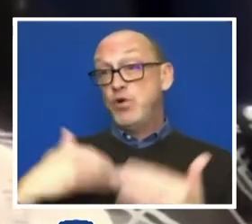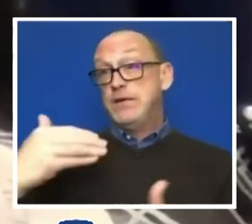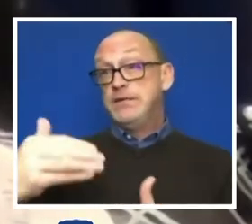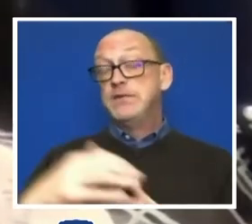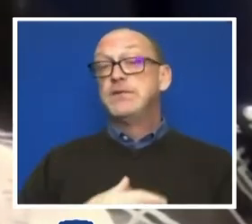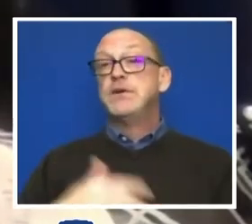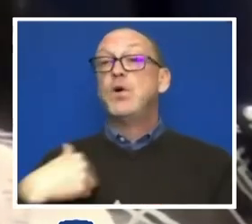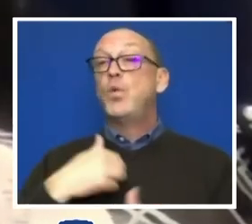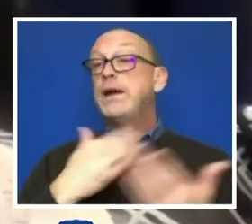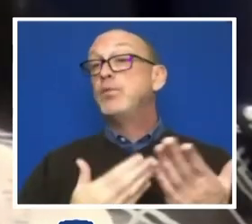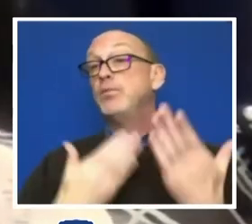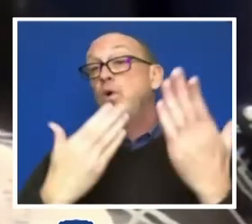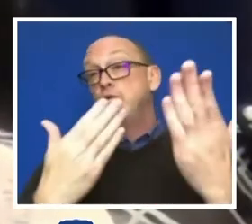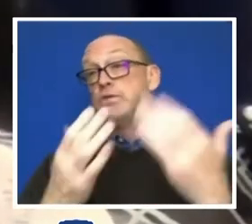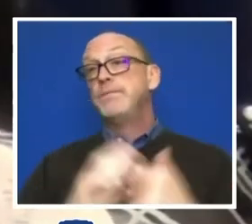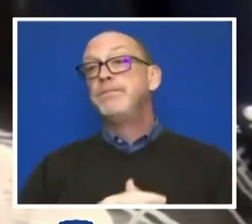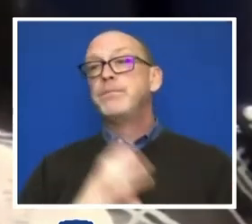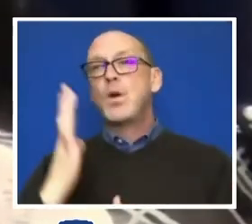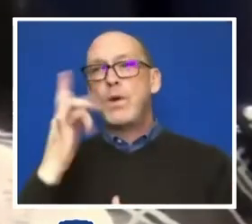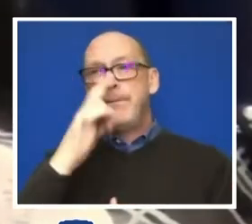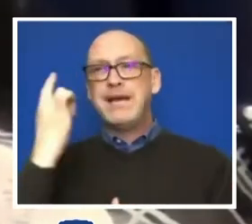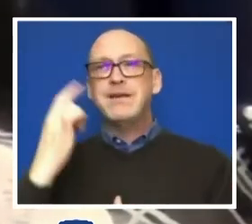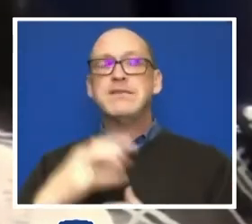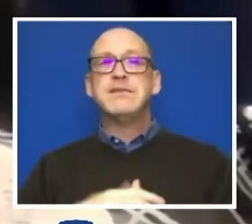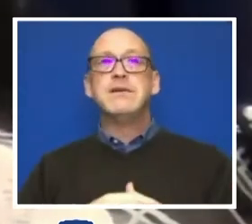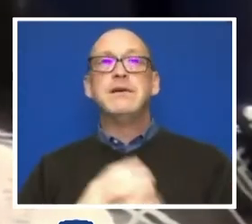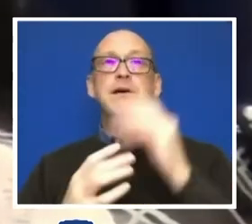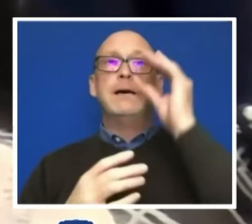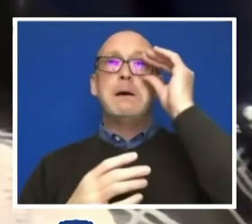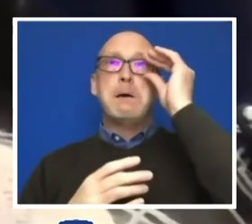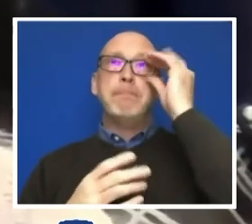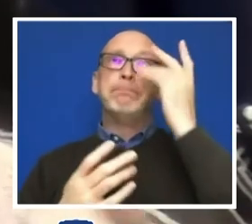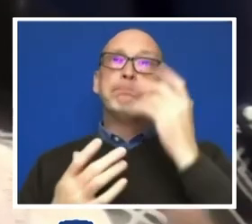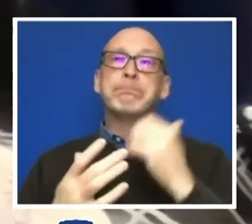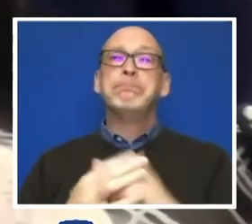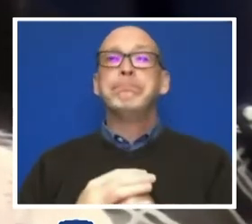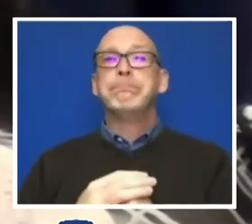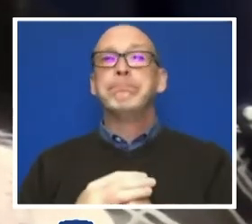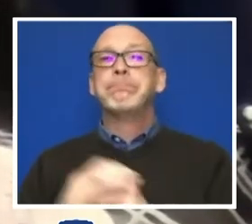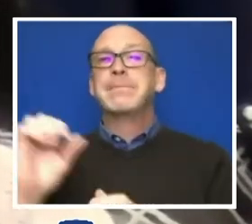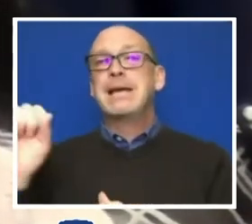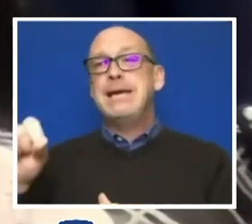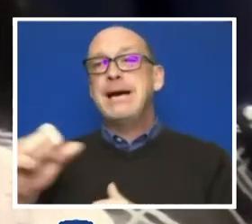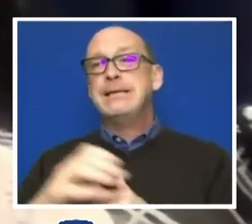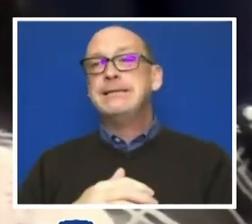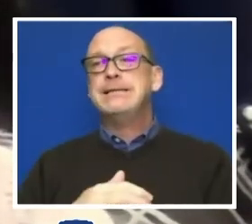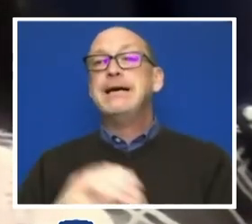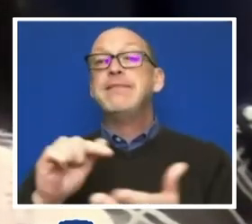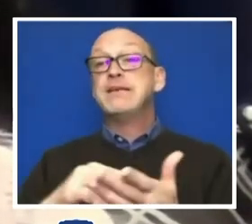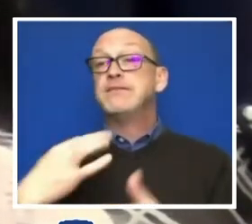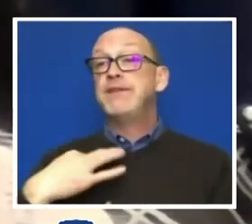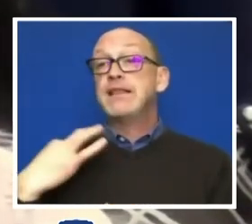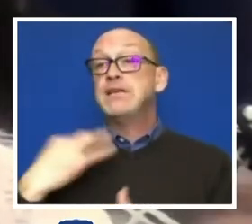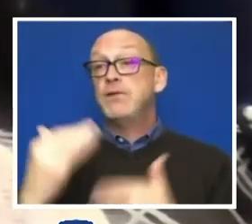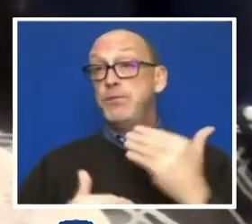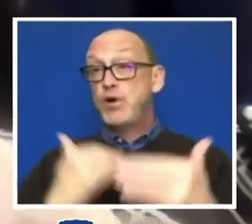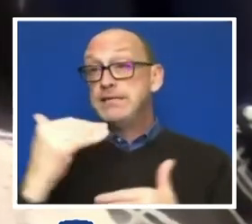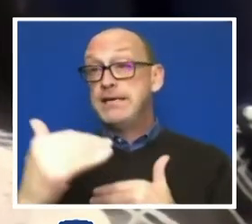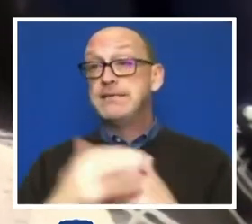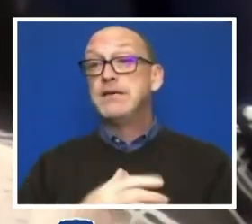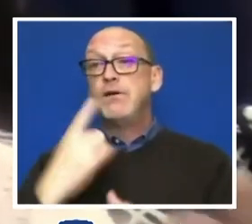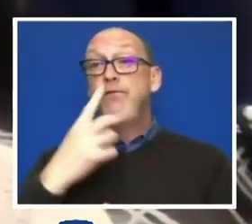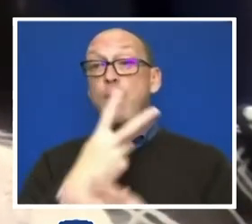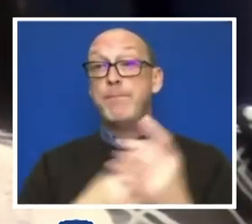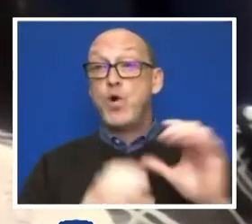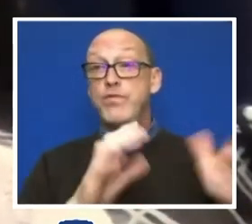proposed because, yeah, this is a voluntary process for both those